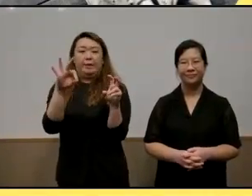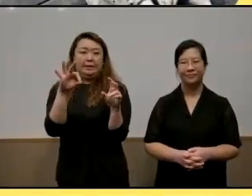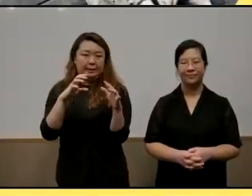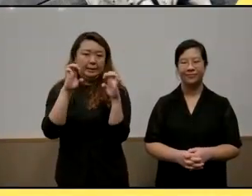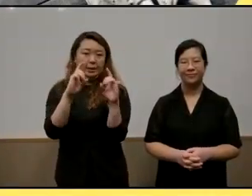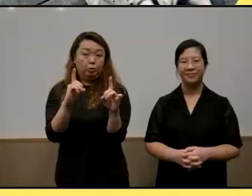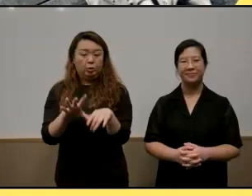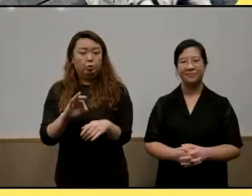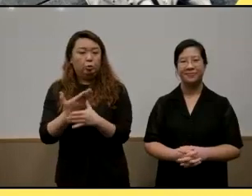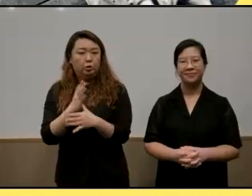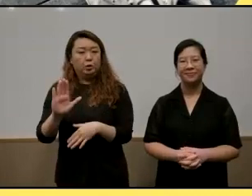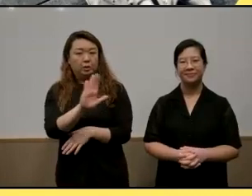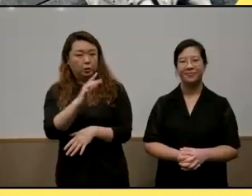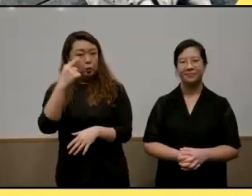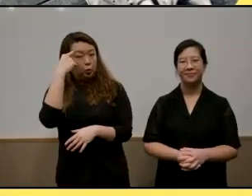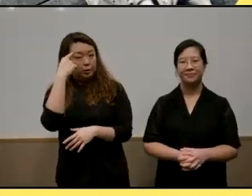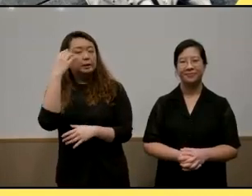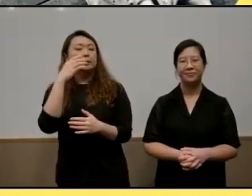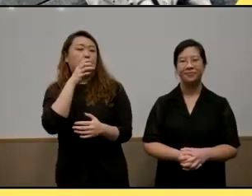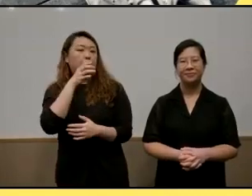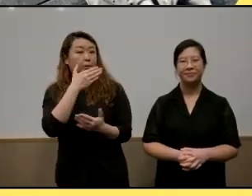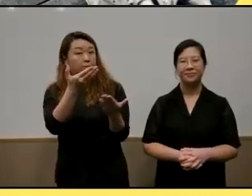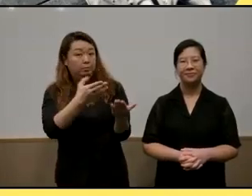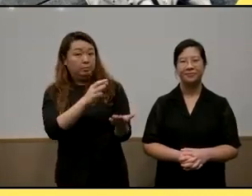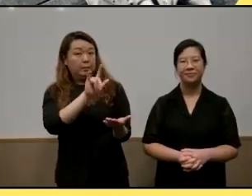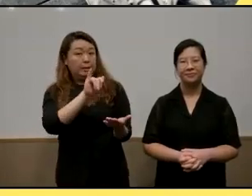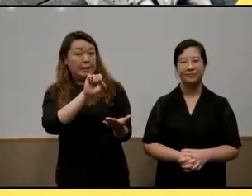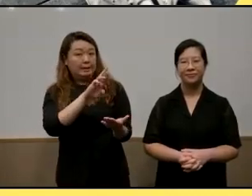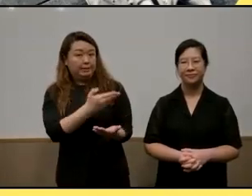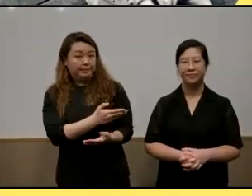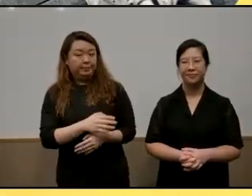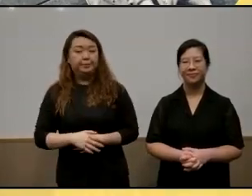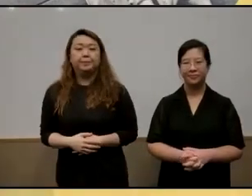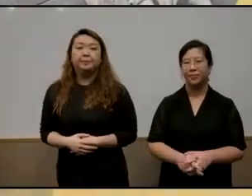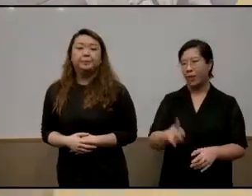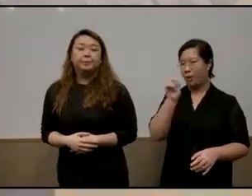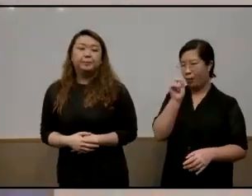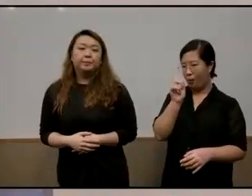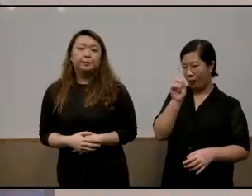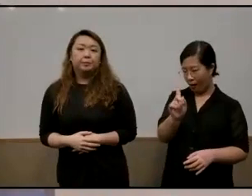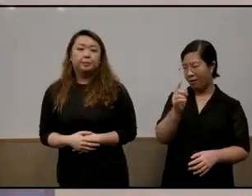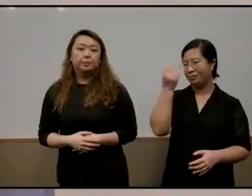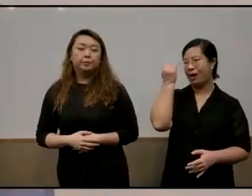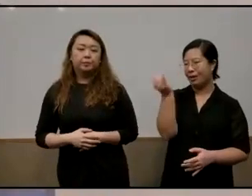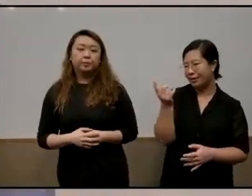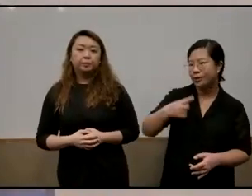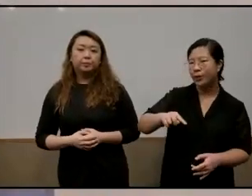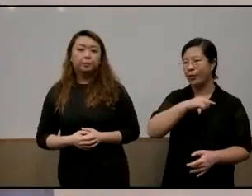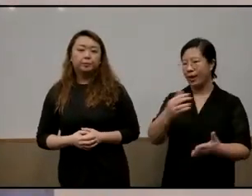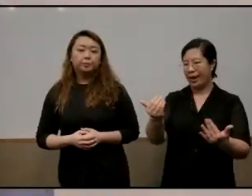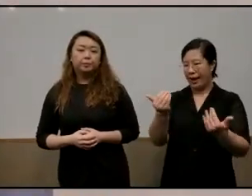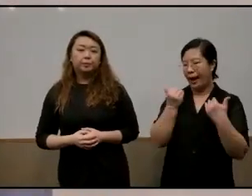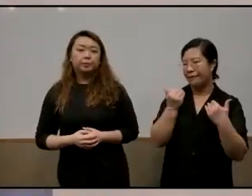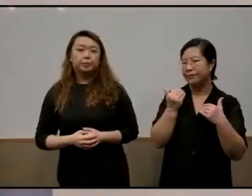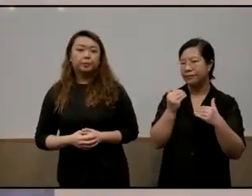bit of his thoughts and comments alistair please one of the ideas that we had when we were